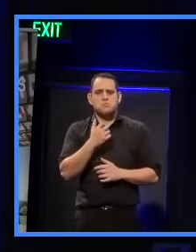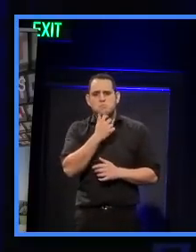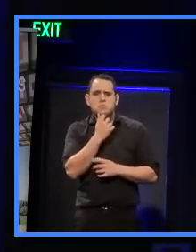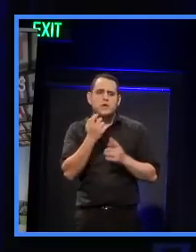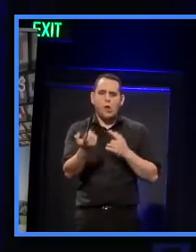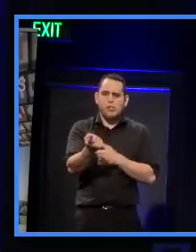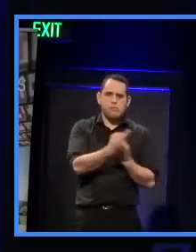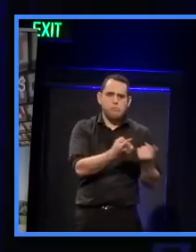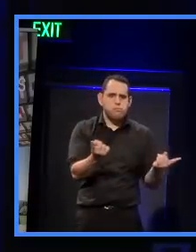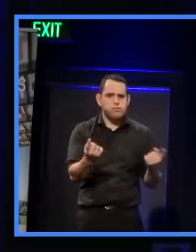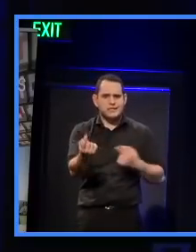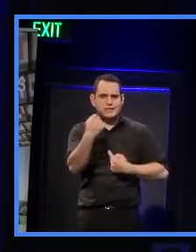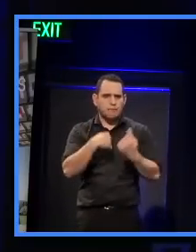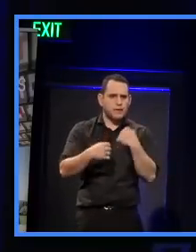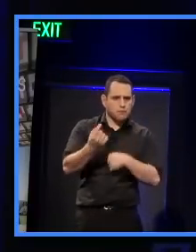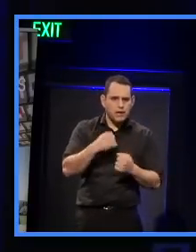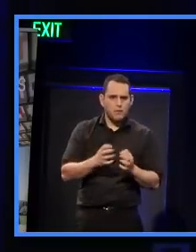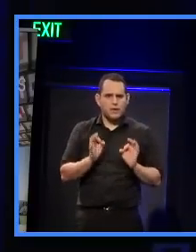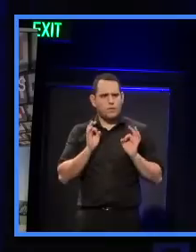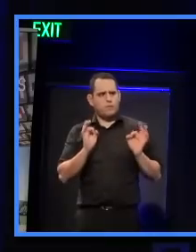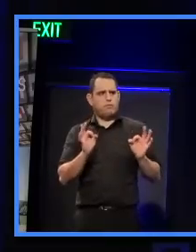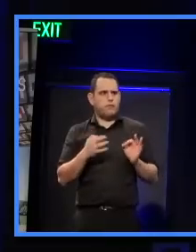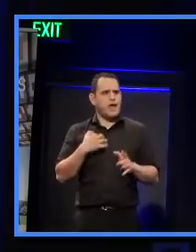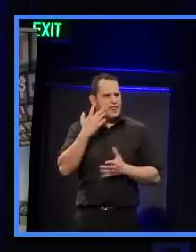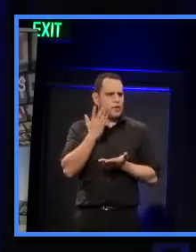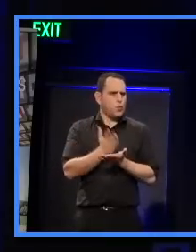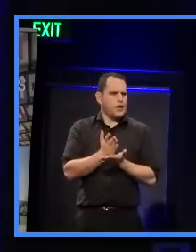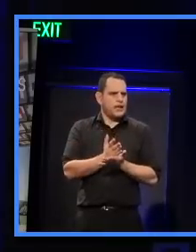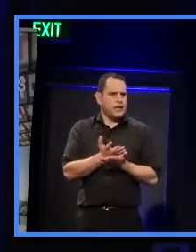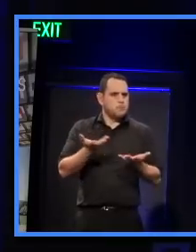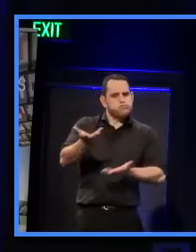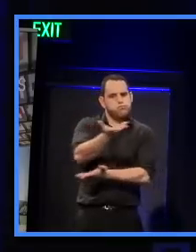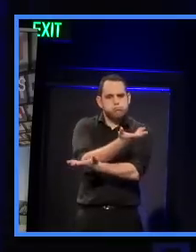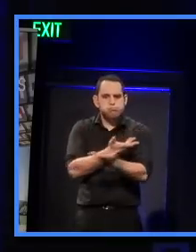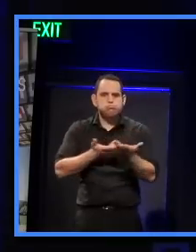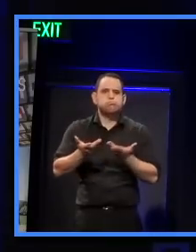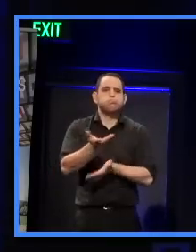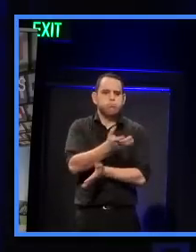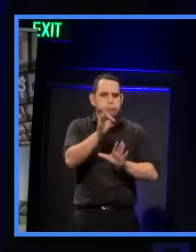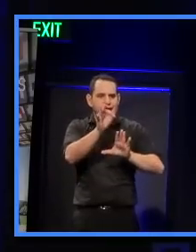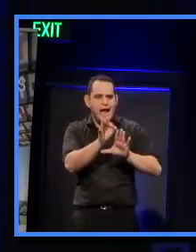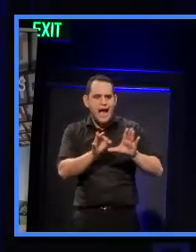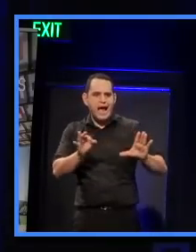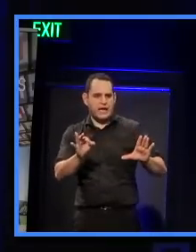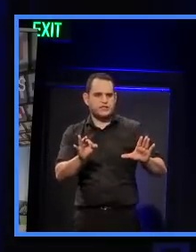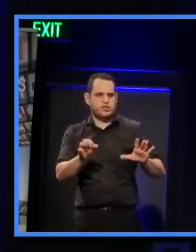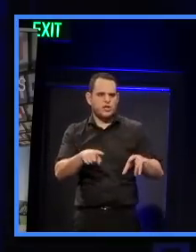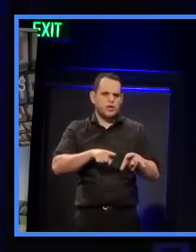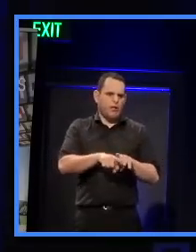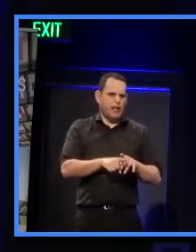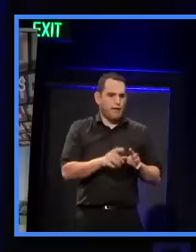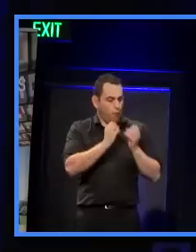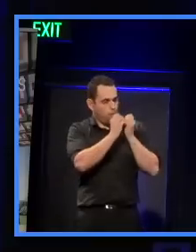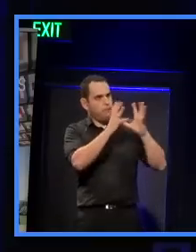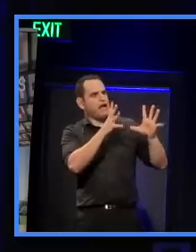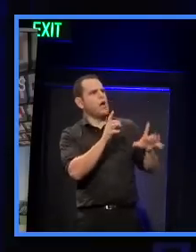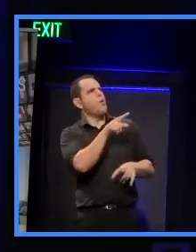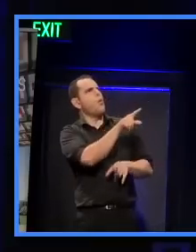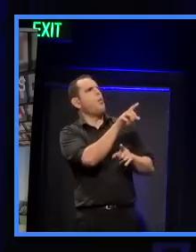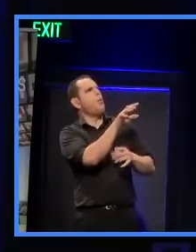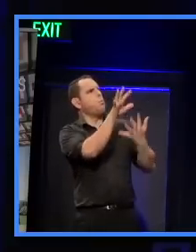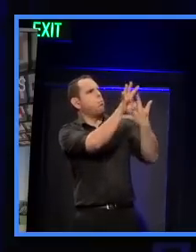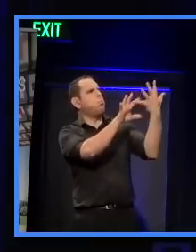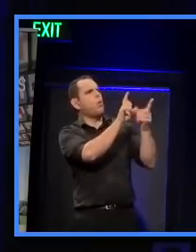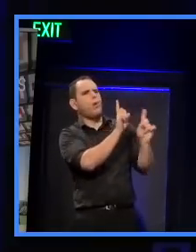building architecture as much more the mainstream of the conversation. So I think that's really what we're trying to do, so demystifying what it is and what it isn't.